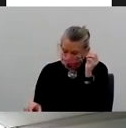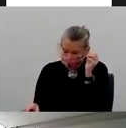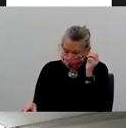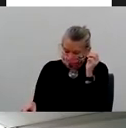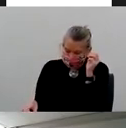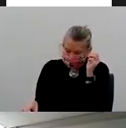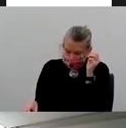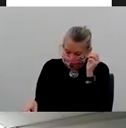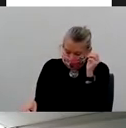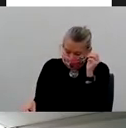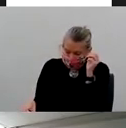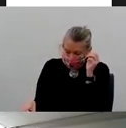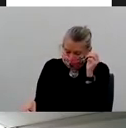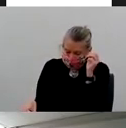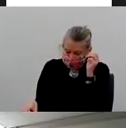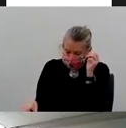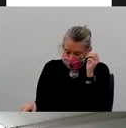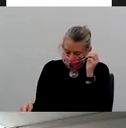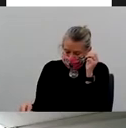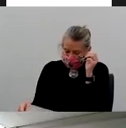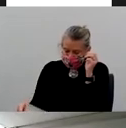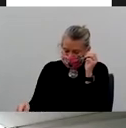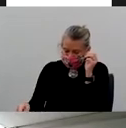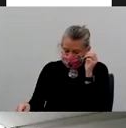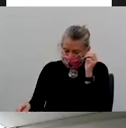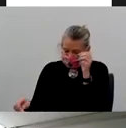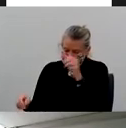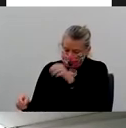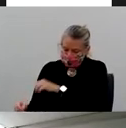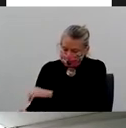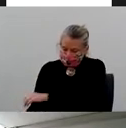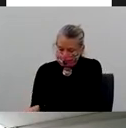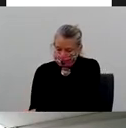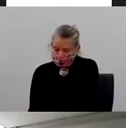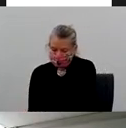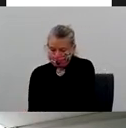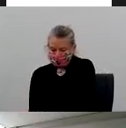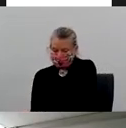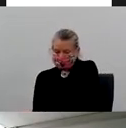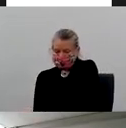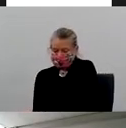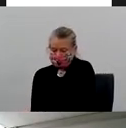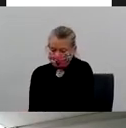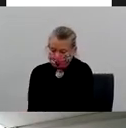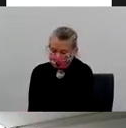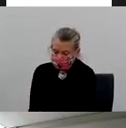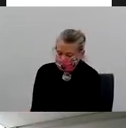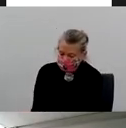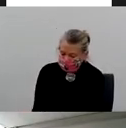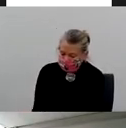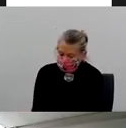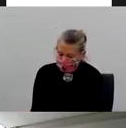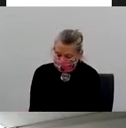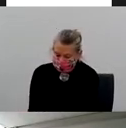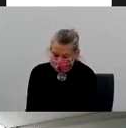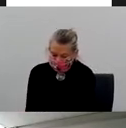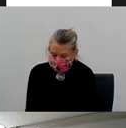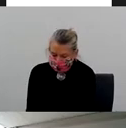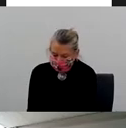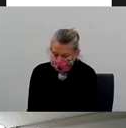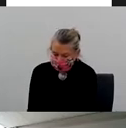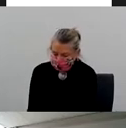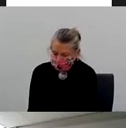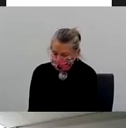States, uh, at the state level. And then he also showed, uh, another map, which was a graduated symbols map, um, with cases of